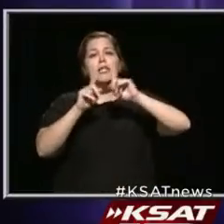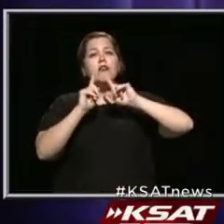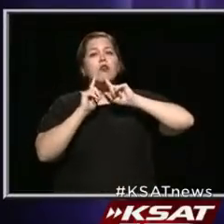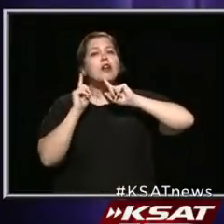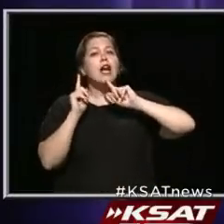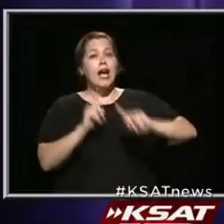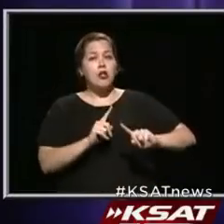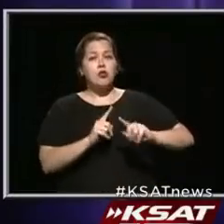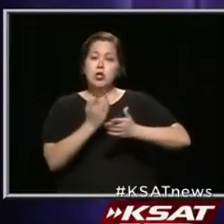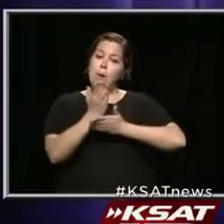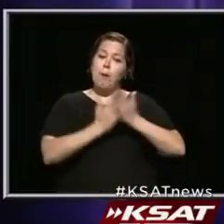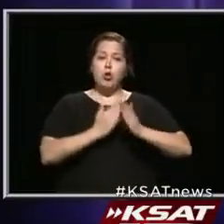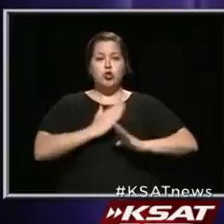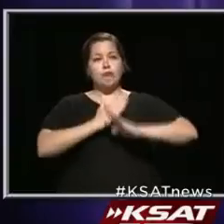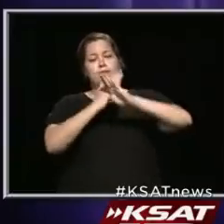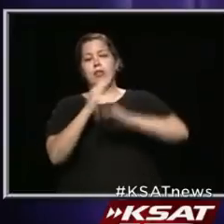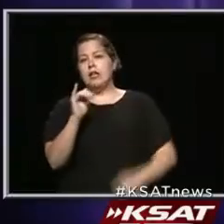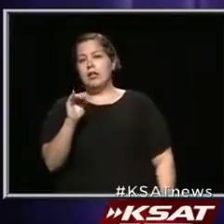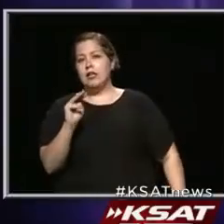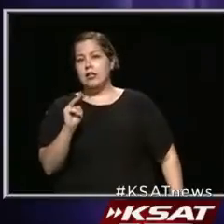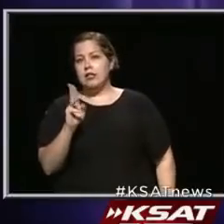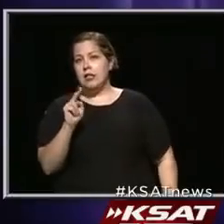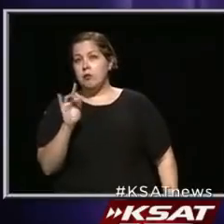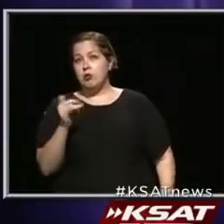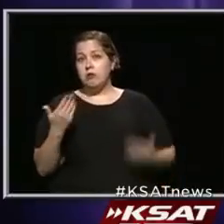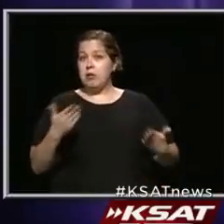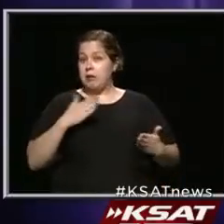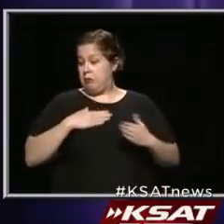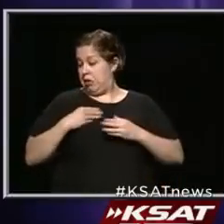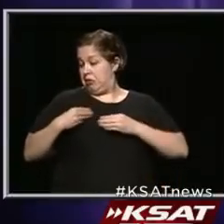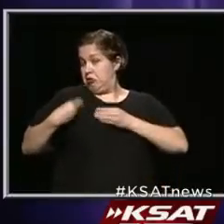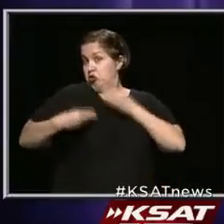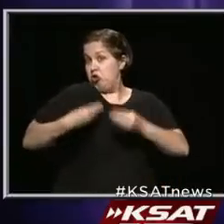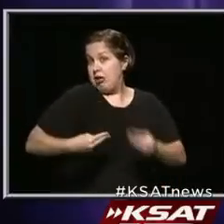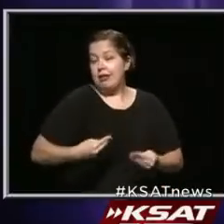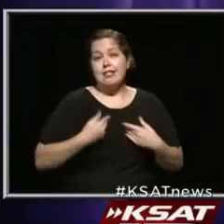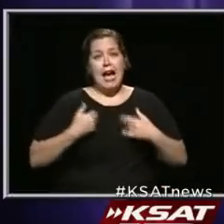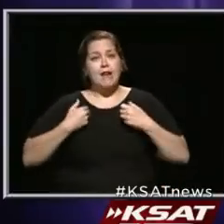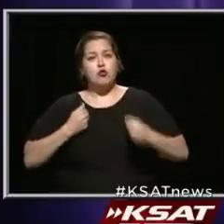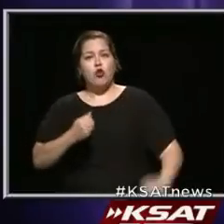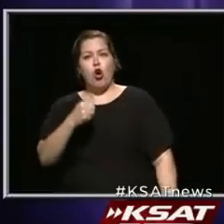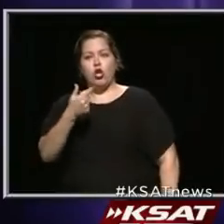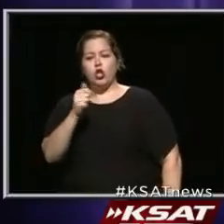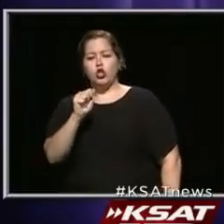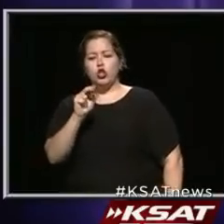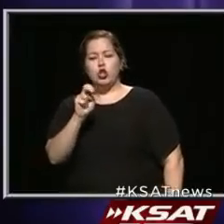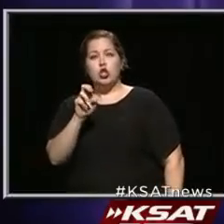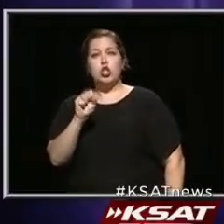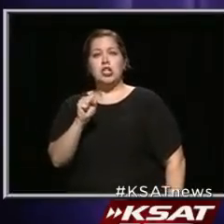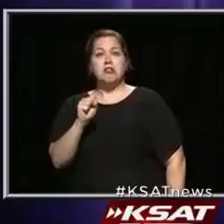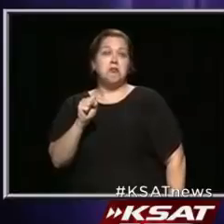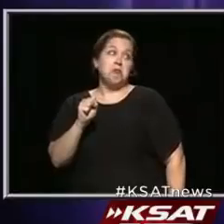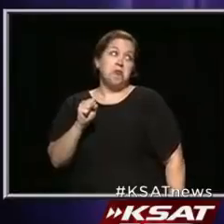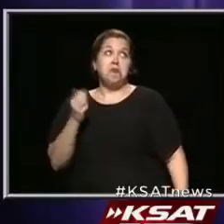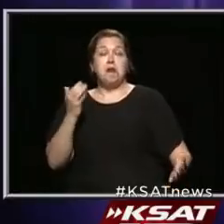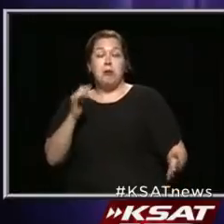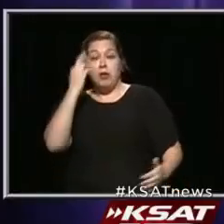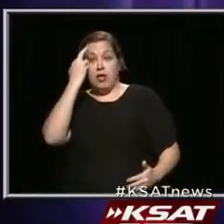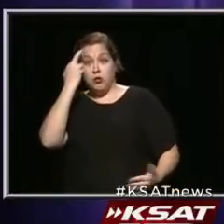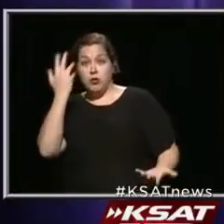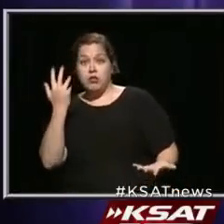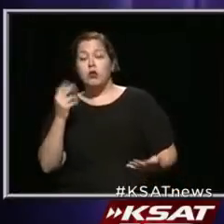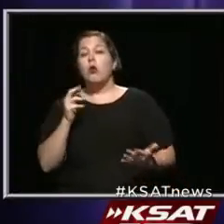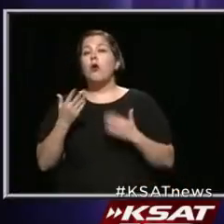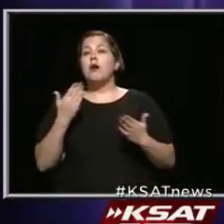A partial immunity that I might have might be my genetics. I have strong genes, you know, and maybe that's why. Or there may be